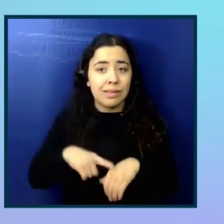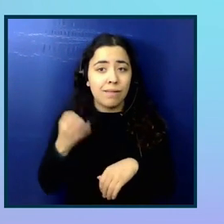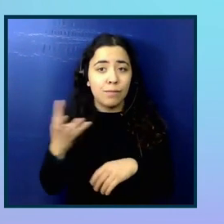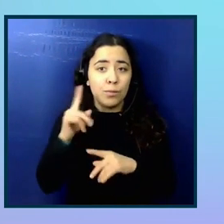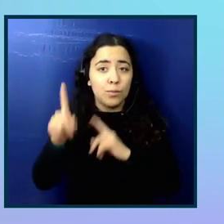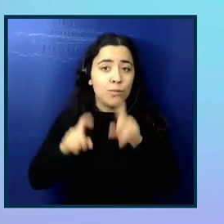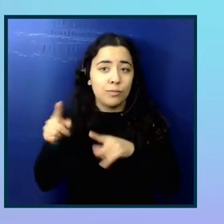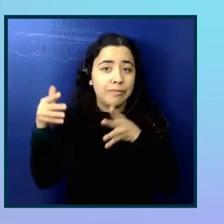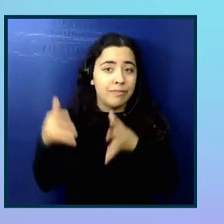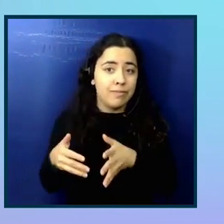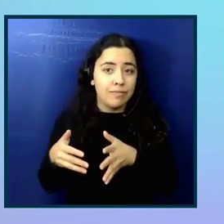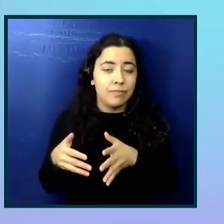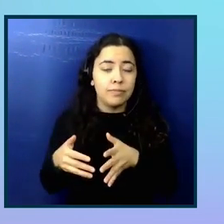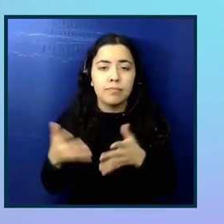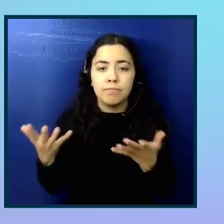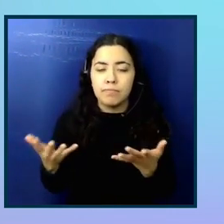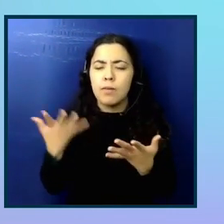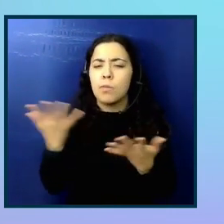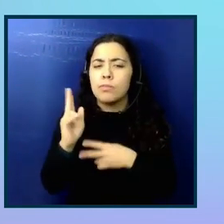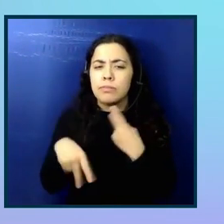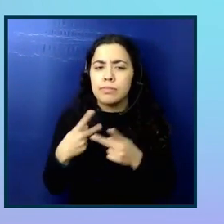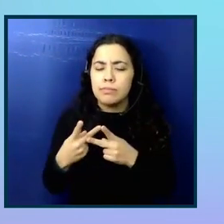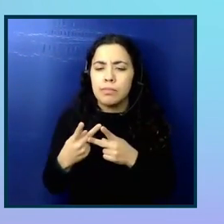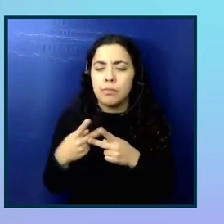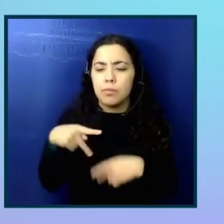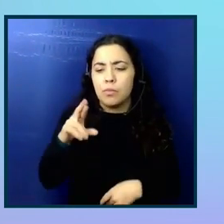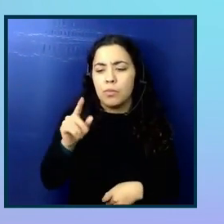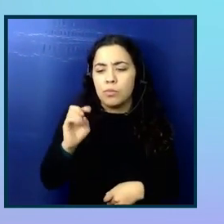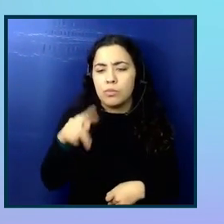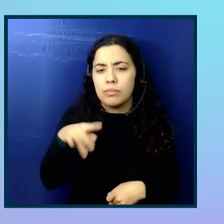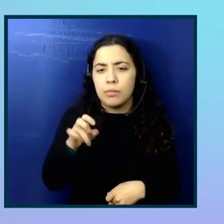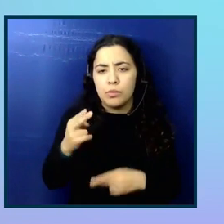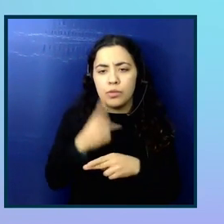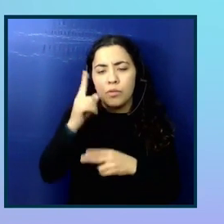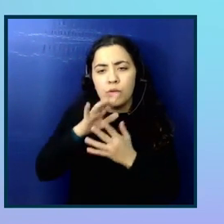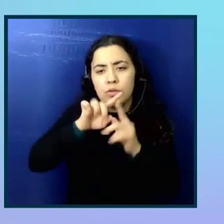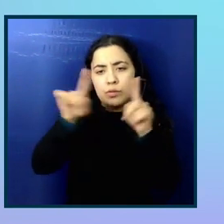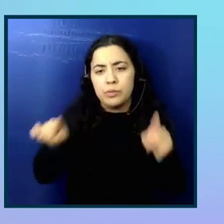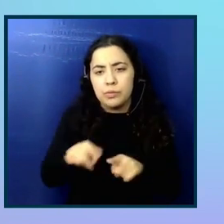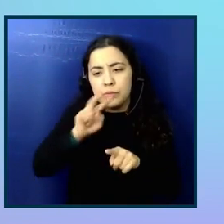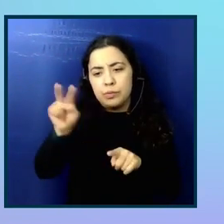questions. What kinds of prototypes do you use for screen reader users?